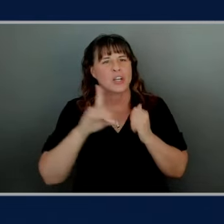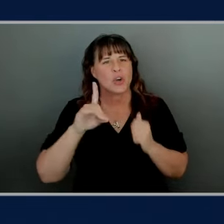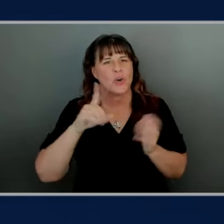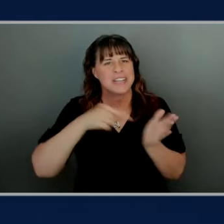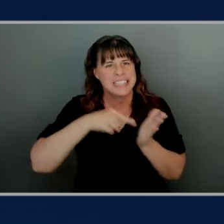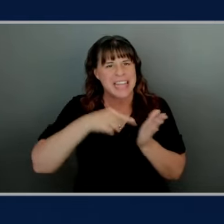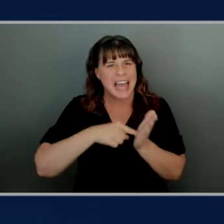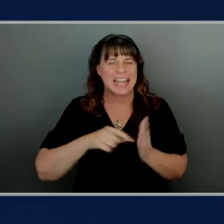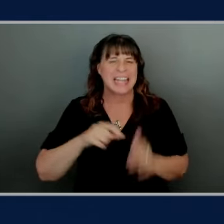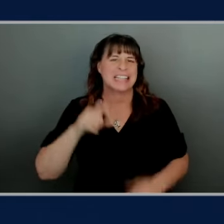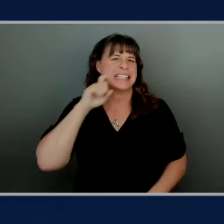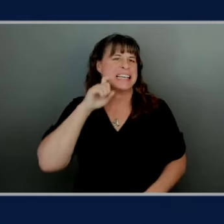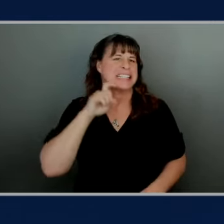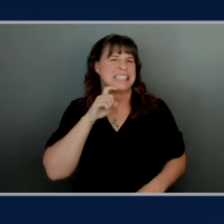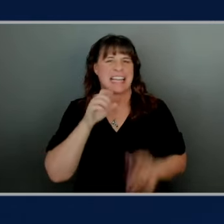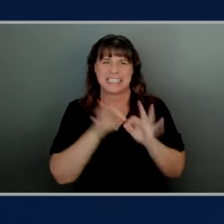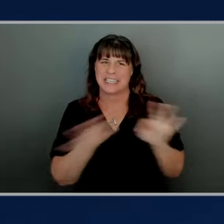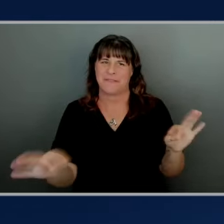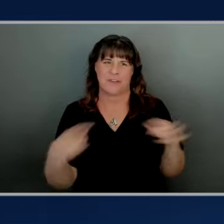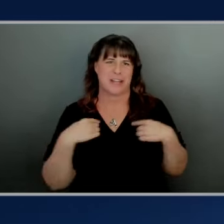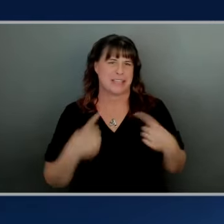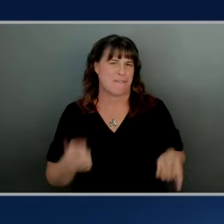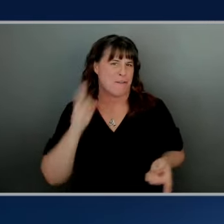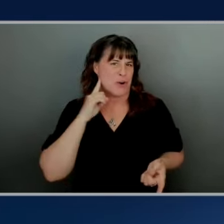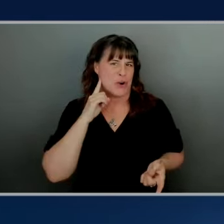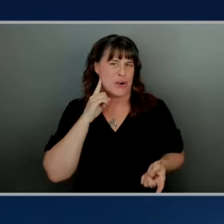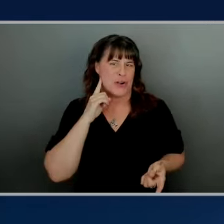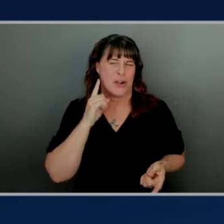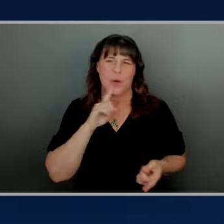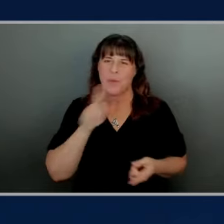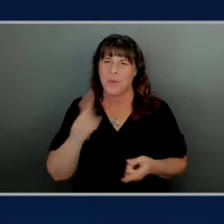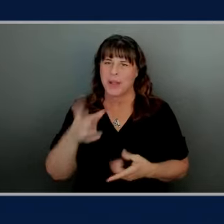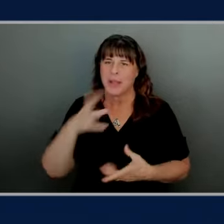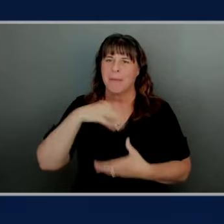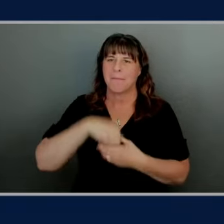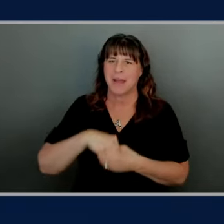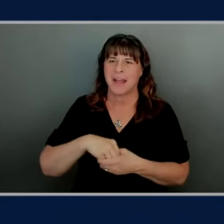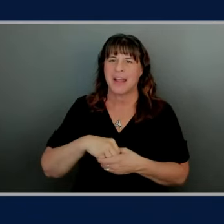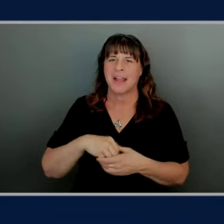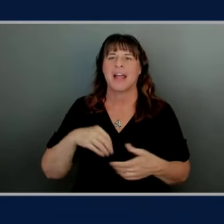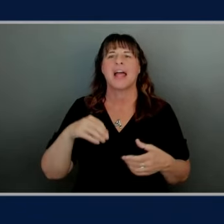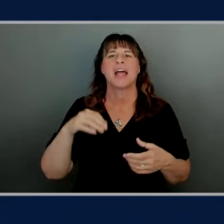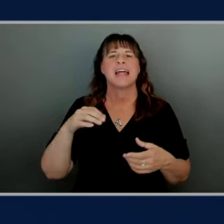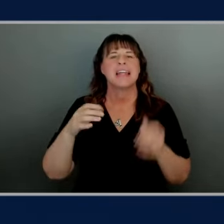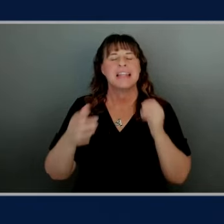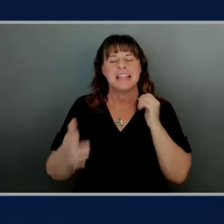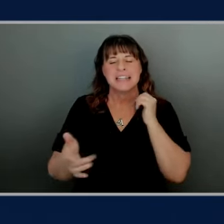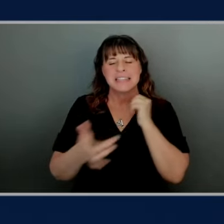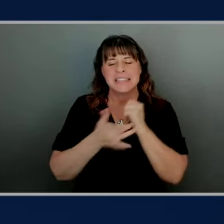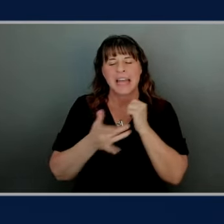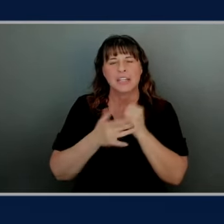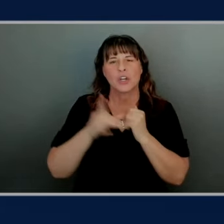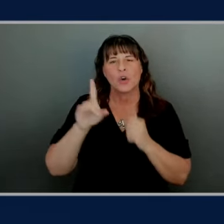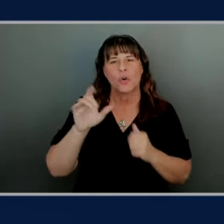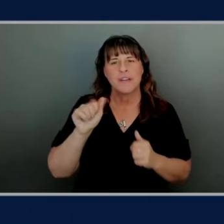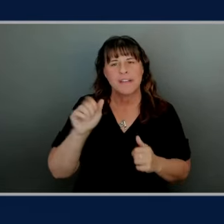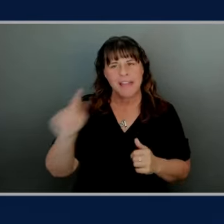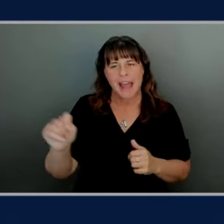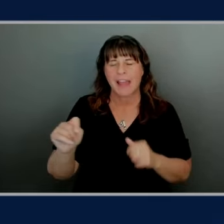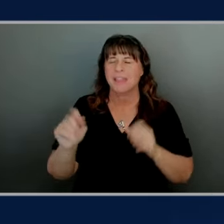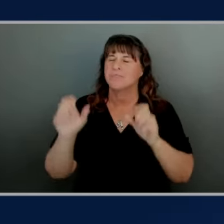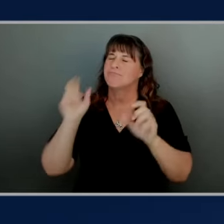I like oh I to be on a team that tackles technical debt that's when I know I'm on the right team that's great